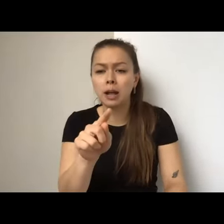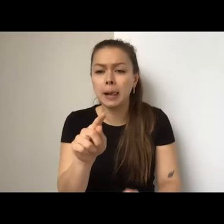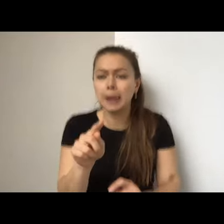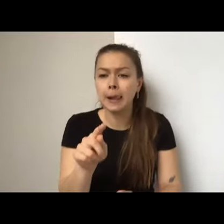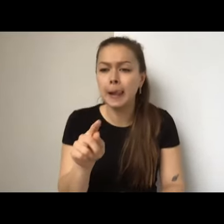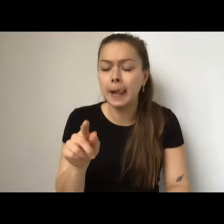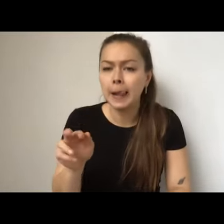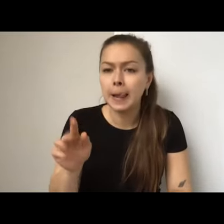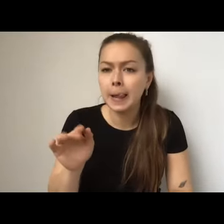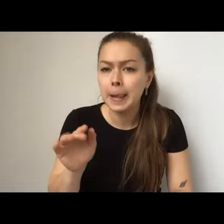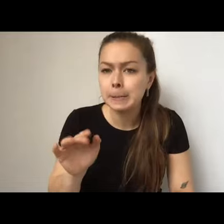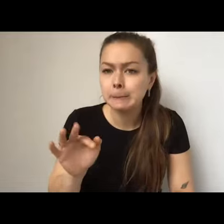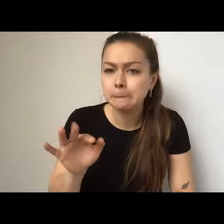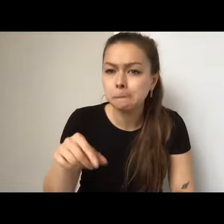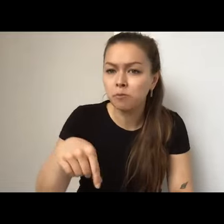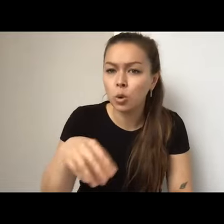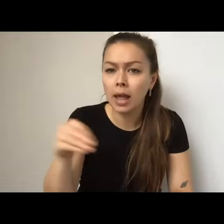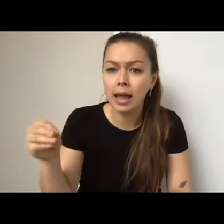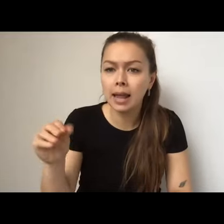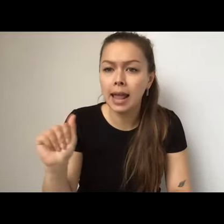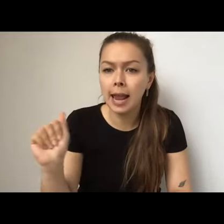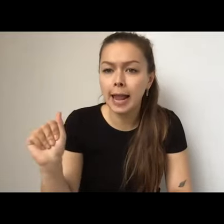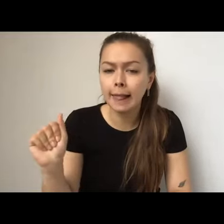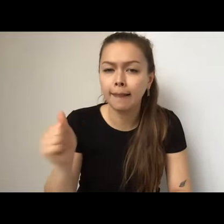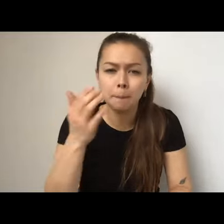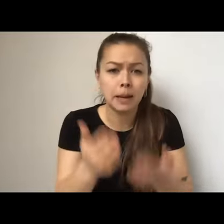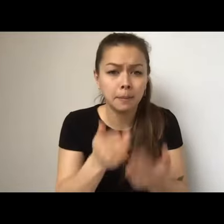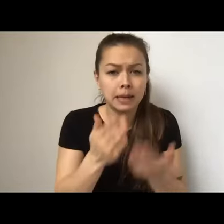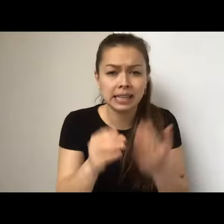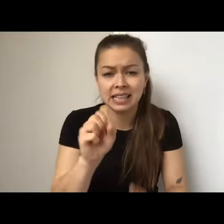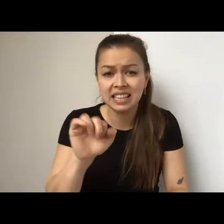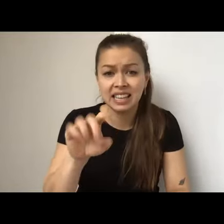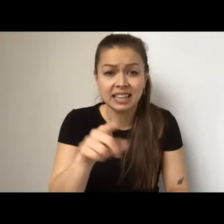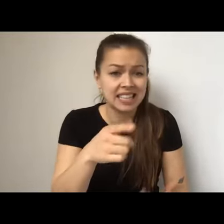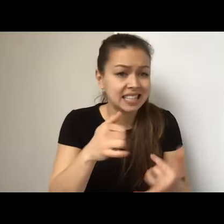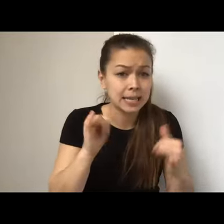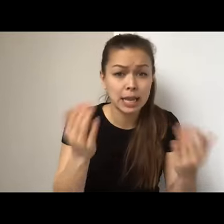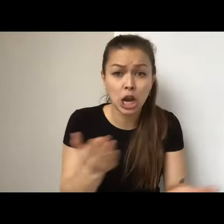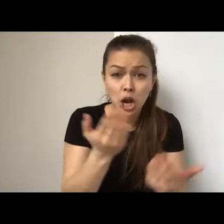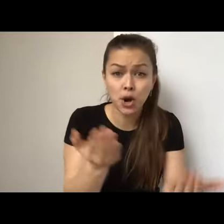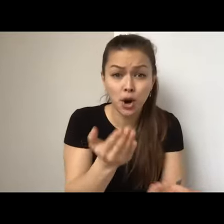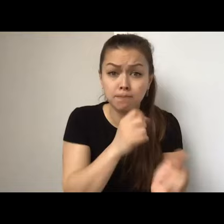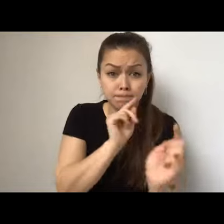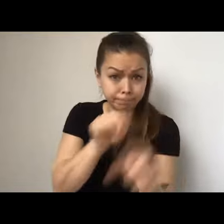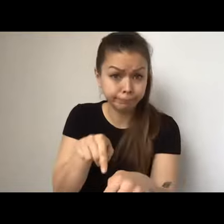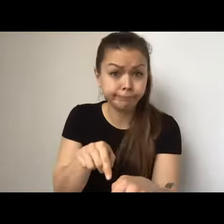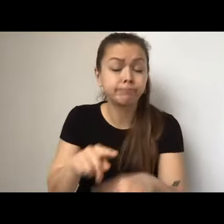in the, uh, Q&A section. So maybe if you're still with us, you can hop on. The question is,